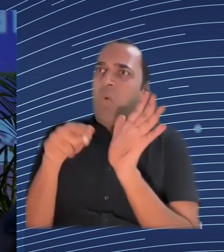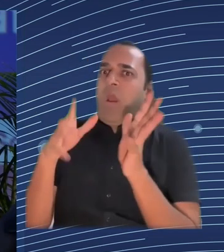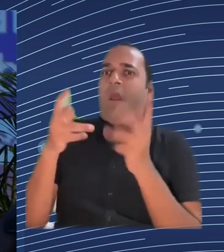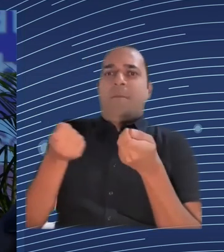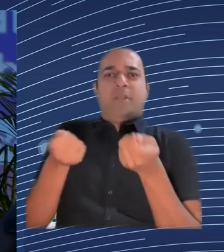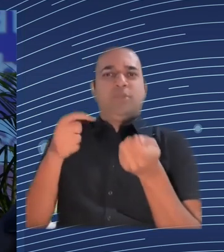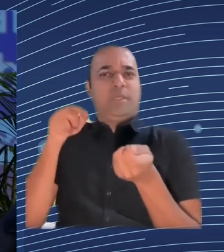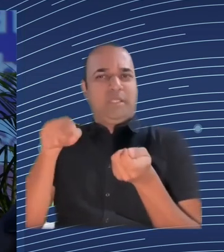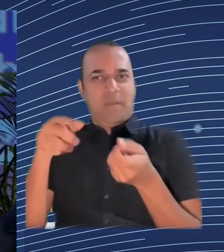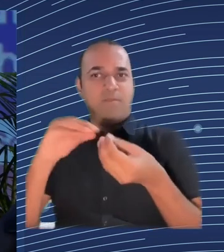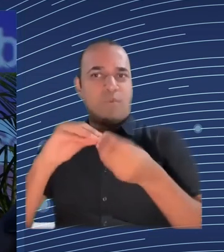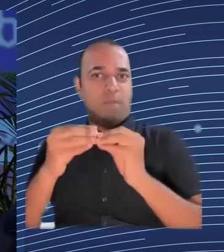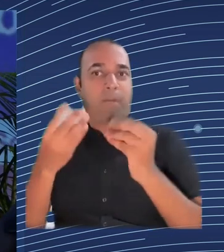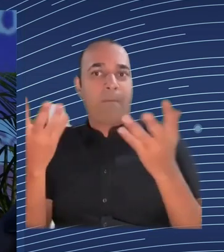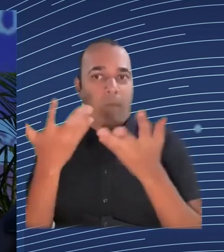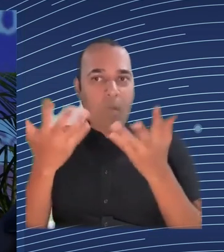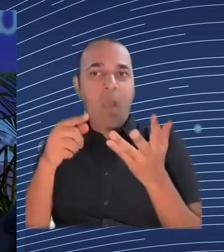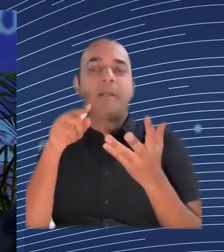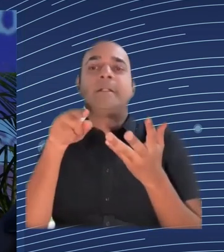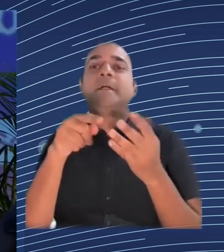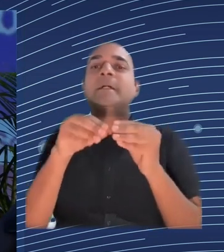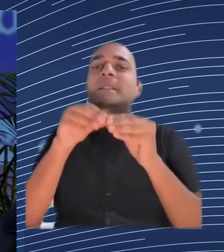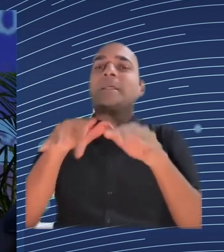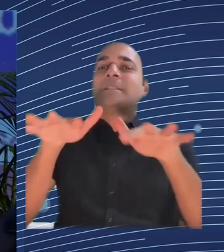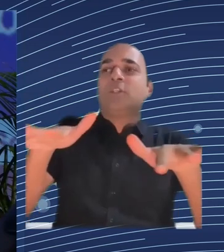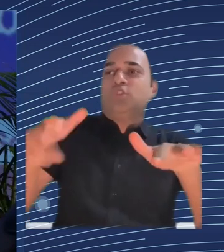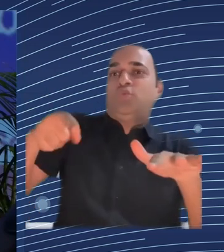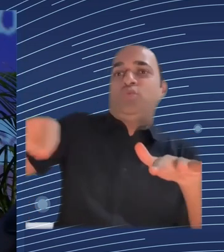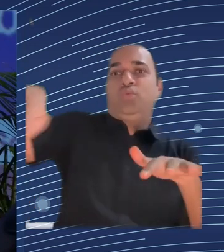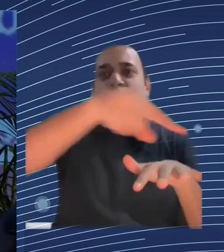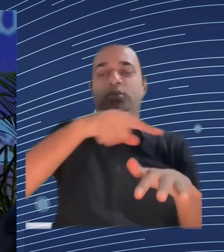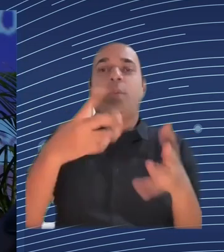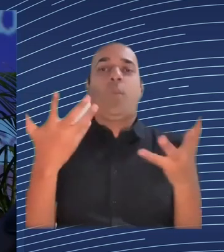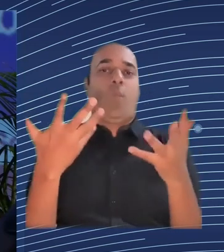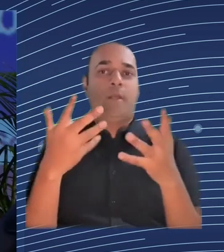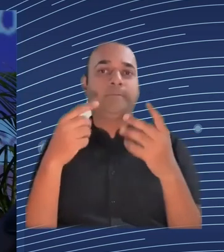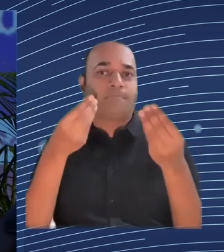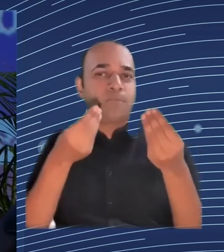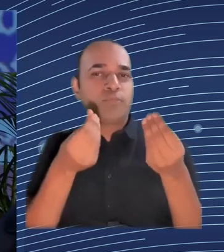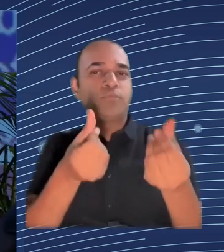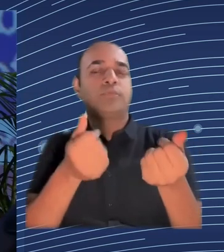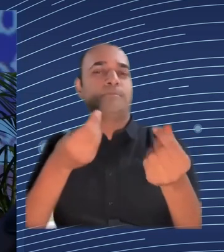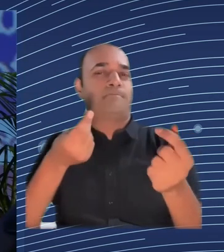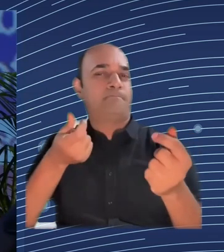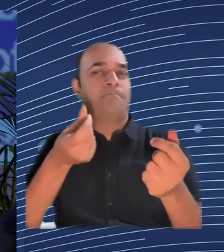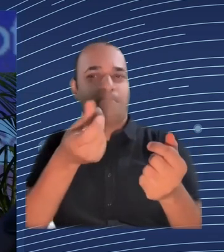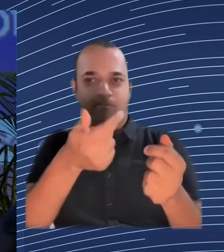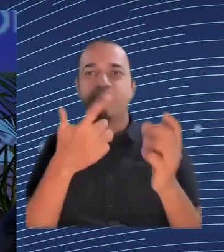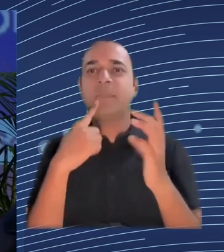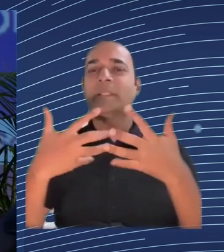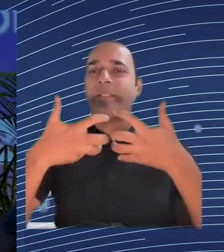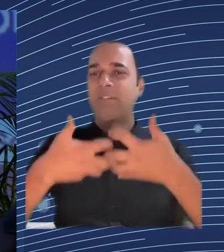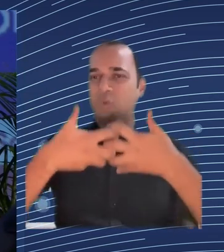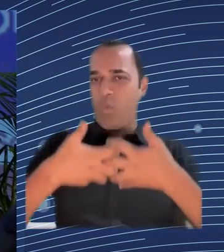of the effect of the pandemic there's more hybrid working which decentralises the workforce and then there's a challenge to